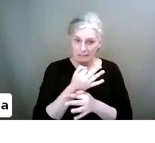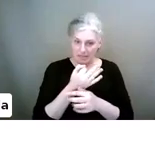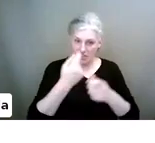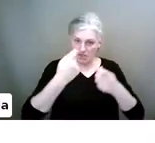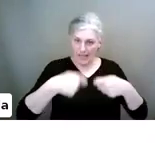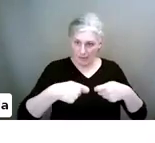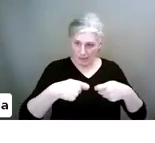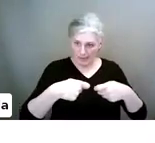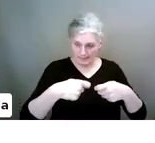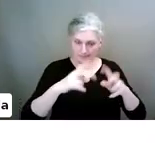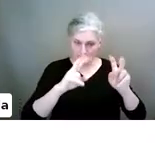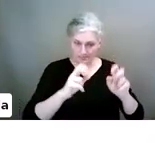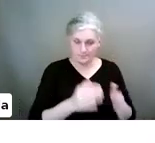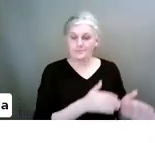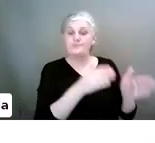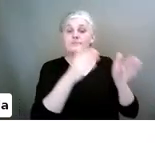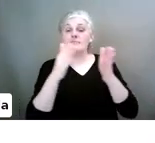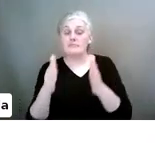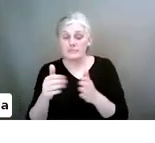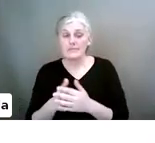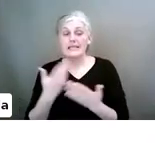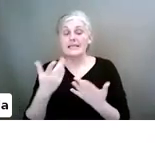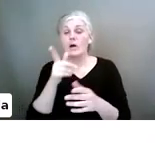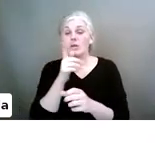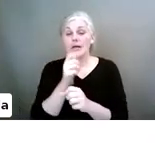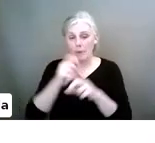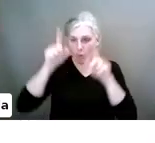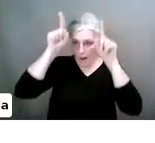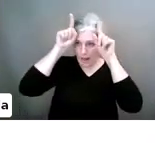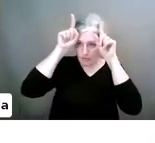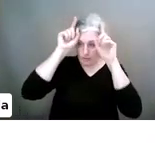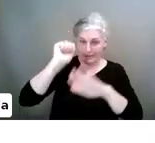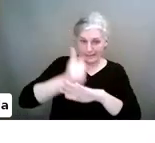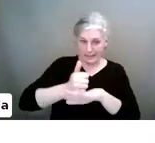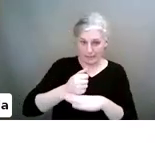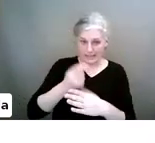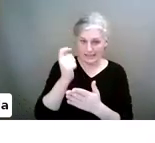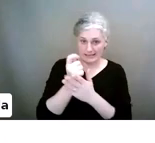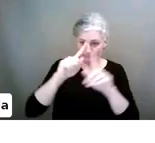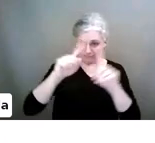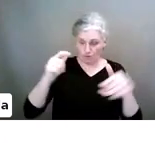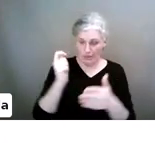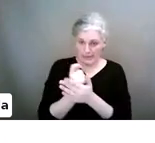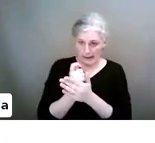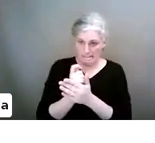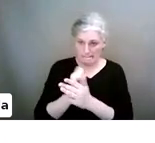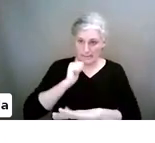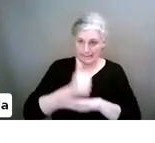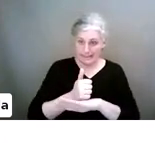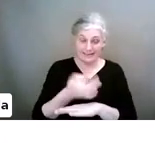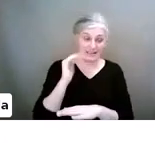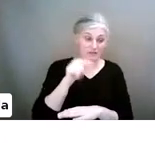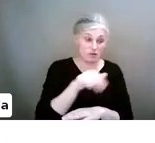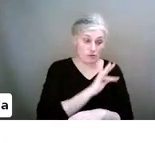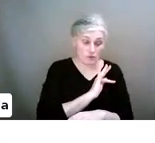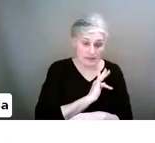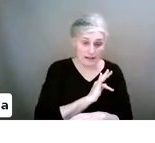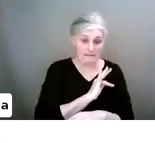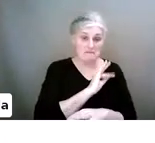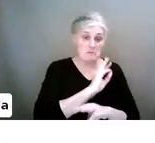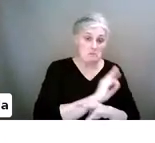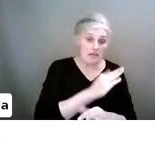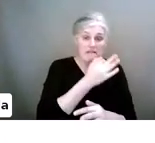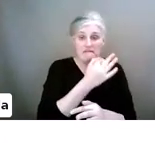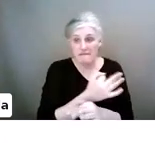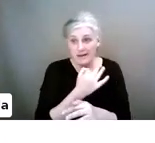And now we're going to look at Android. So setting up a screen time tool on Android. If you are a parent or a guardian that